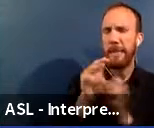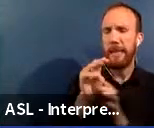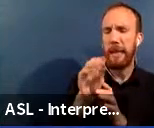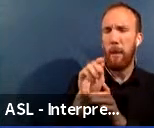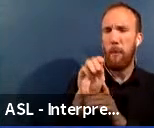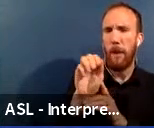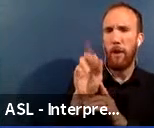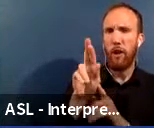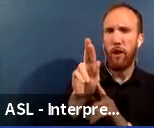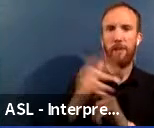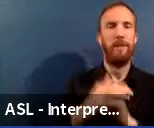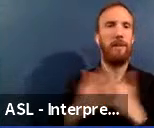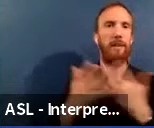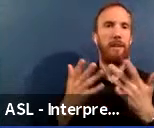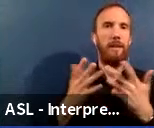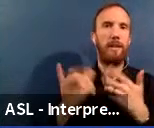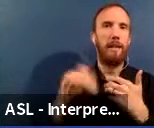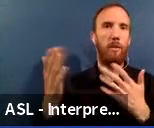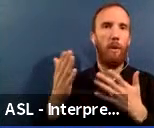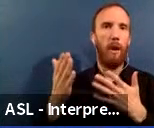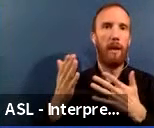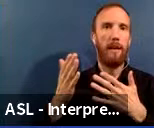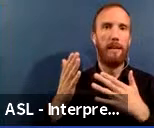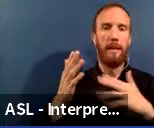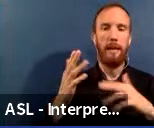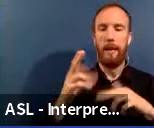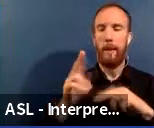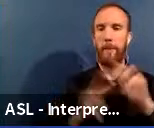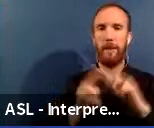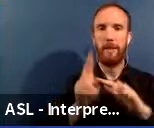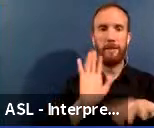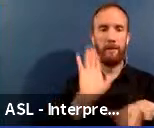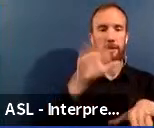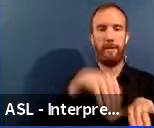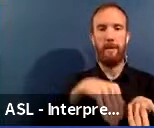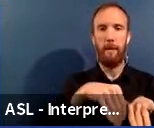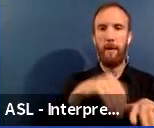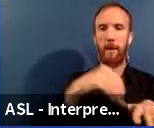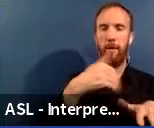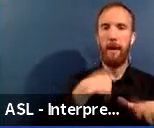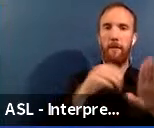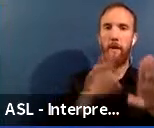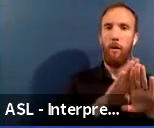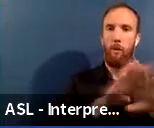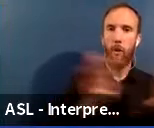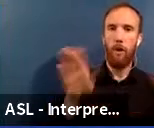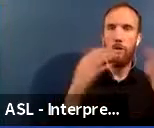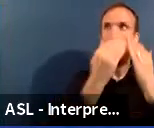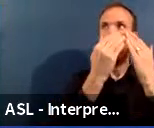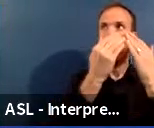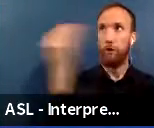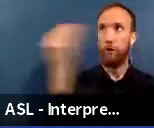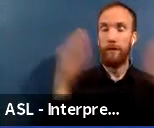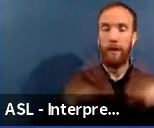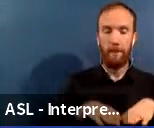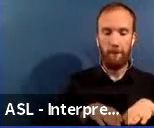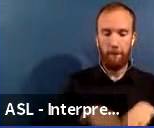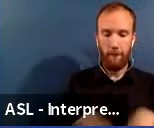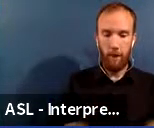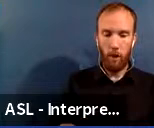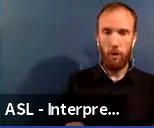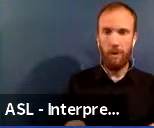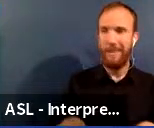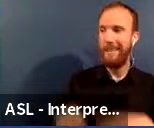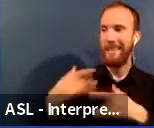are commonly built on a fixed foundation with walls, roofs, and floors typically constructed off-site